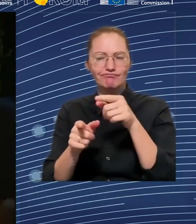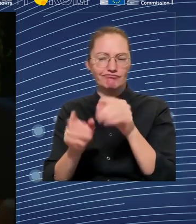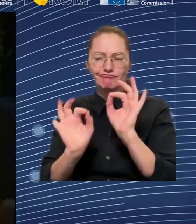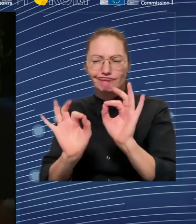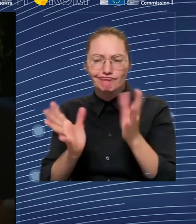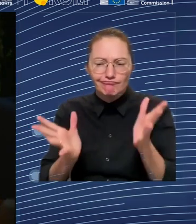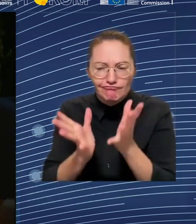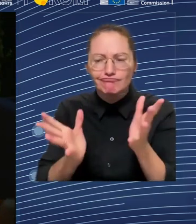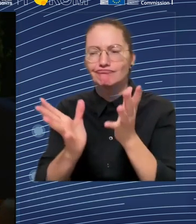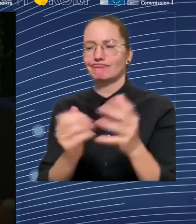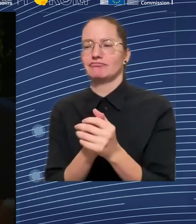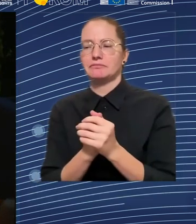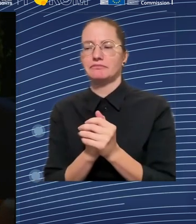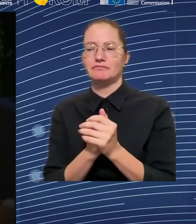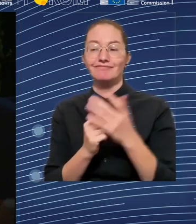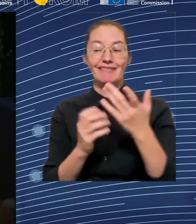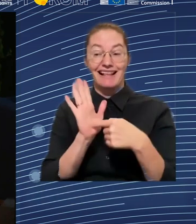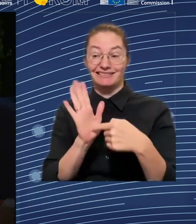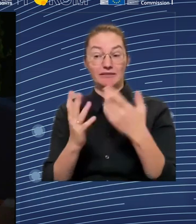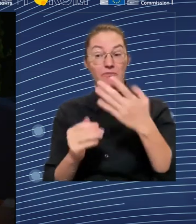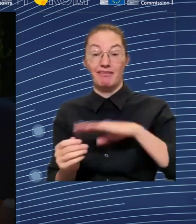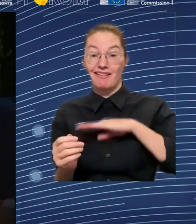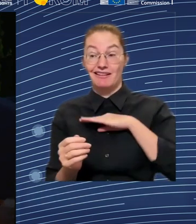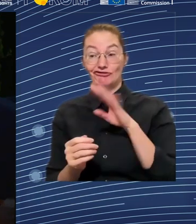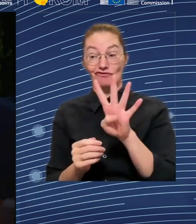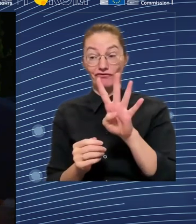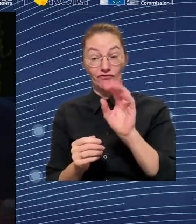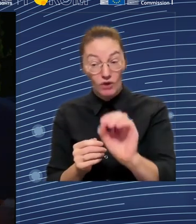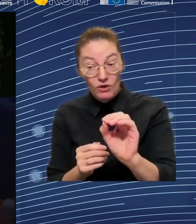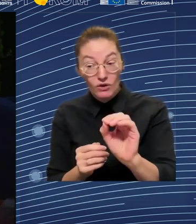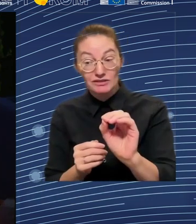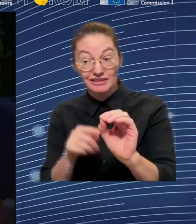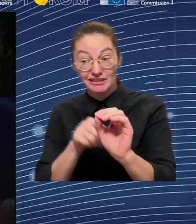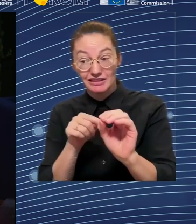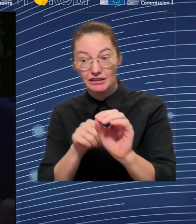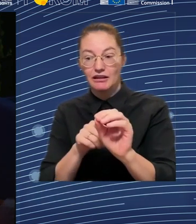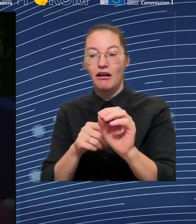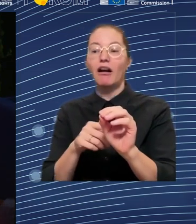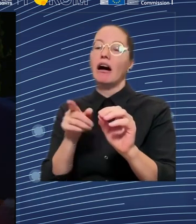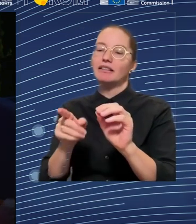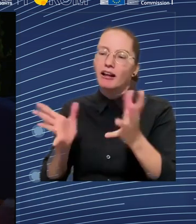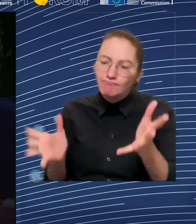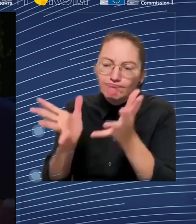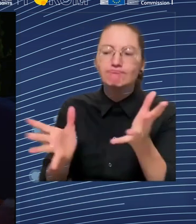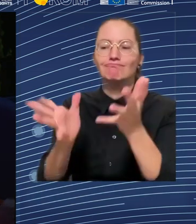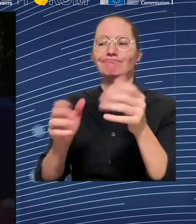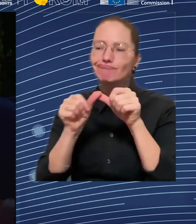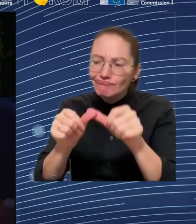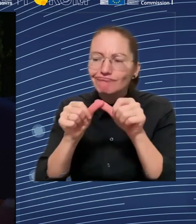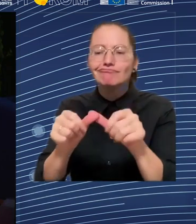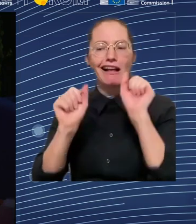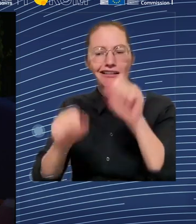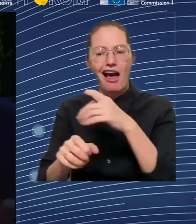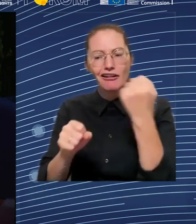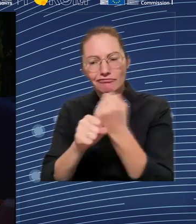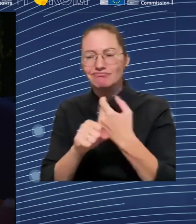shouldn't only see the plus side. We need to put in safeguards about those, we say, unintended consequences